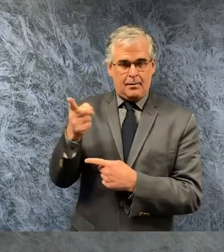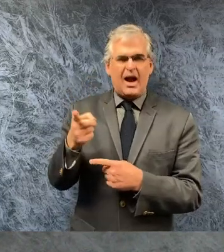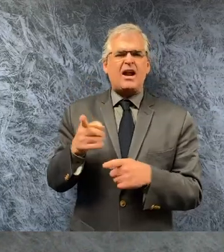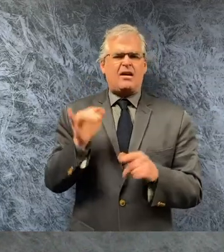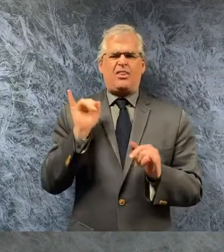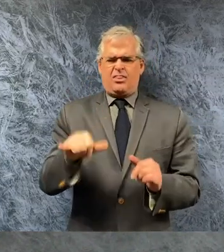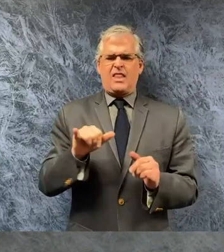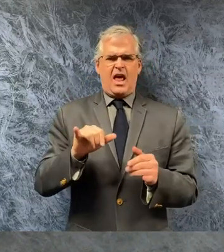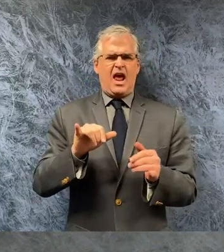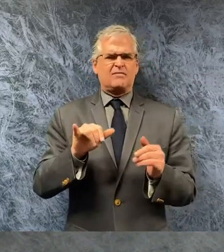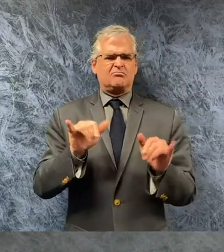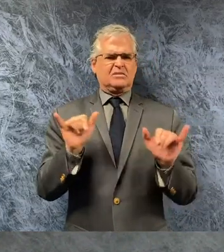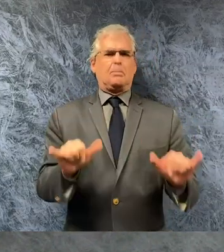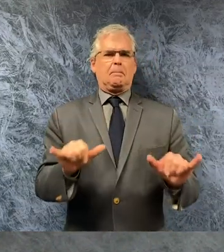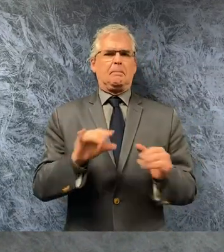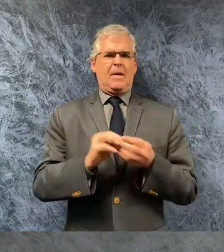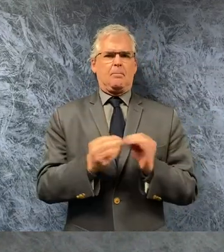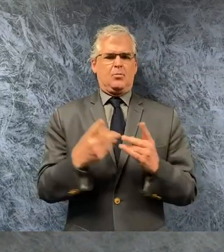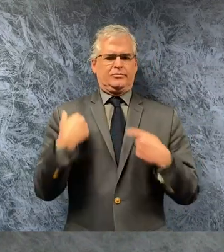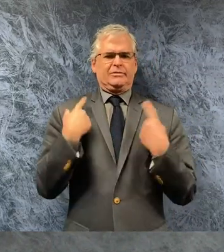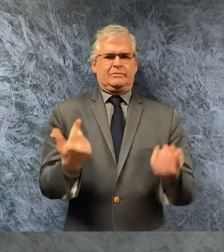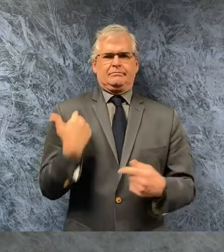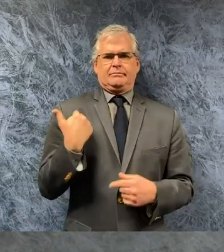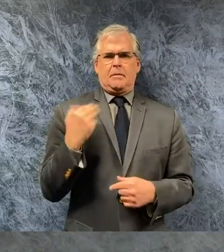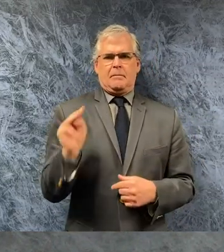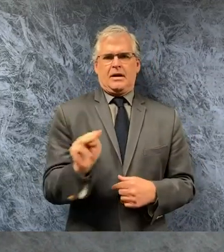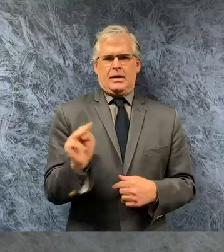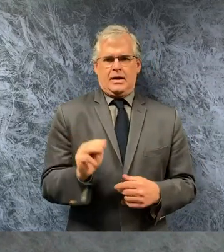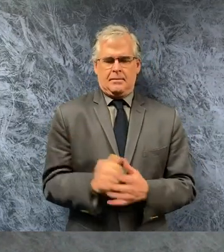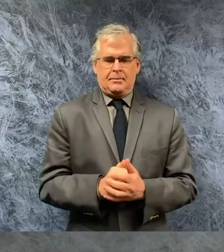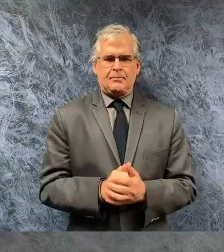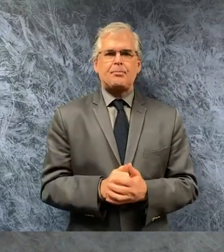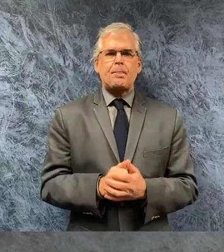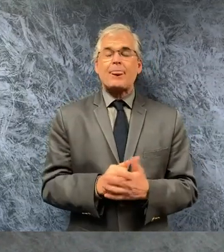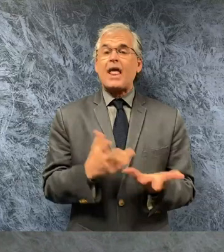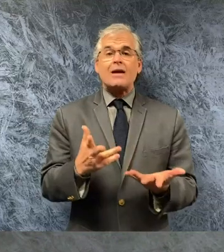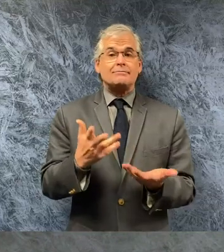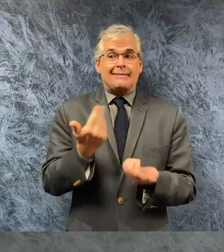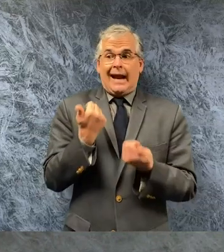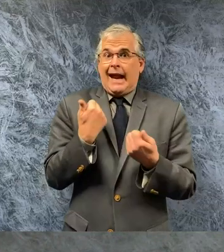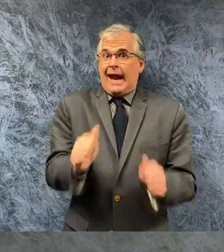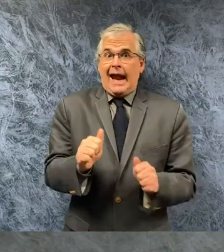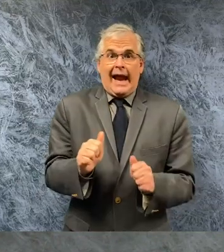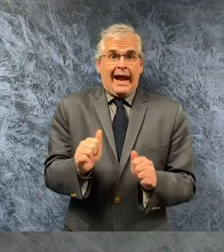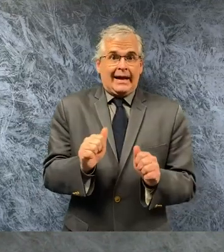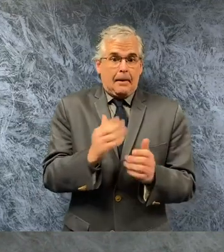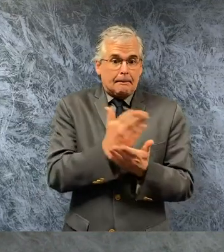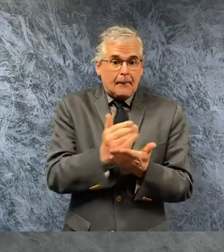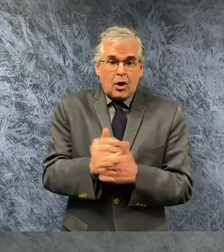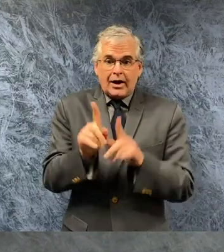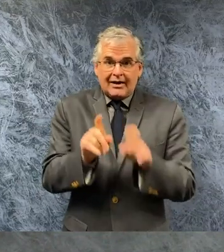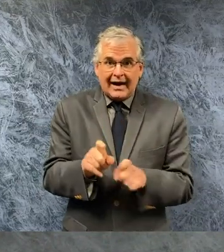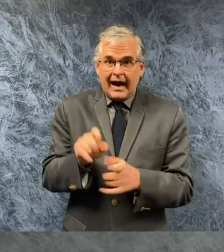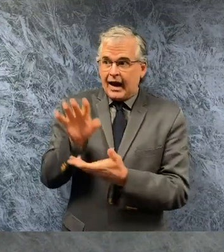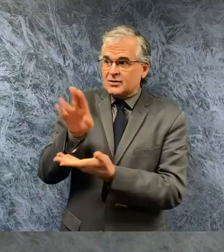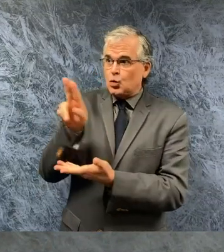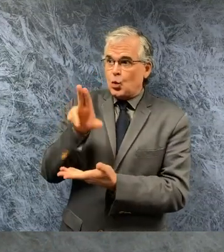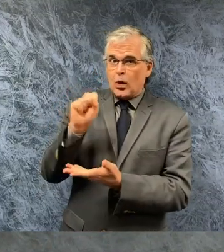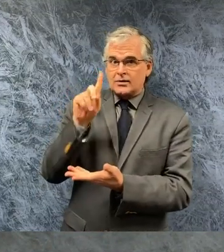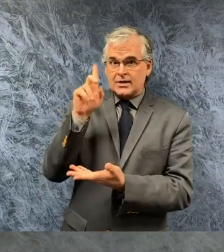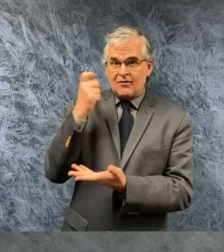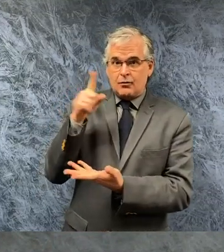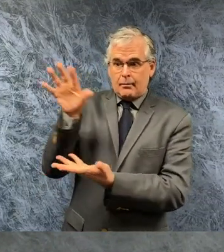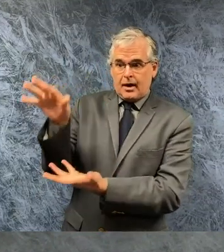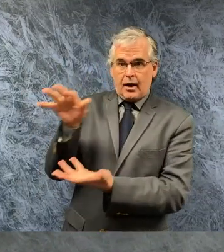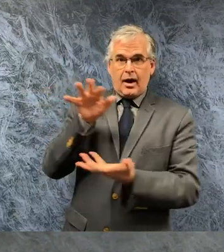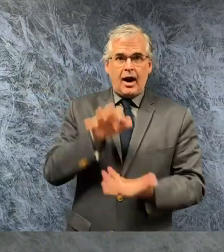i believe it was on monday as i've said before we appreciate whatever testing components we get from the federal government at this time